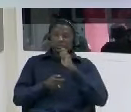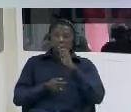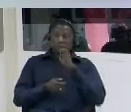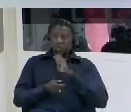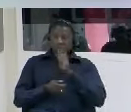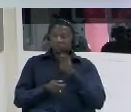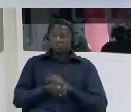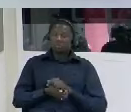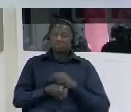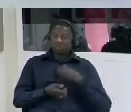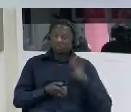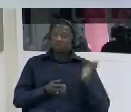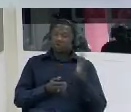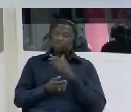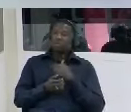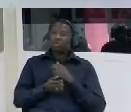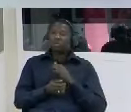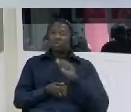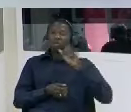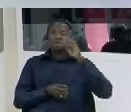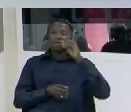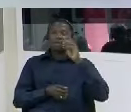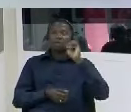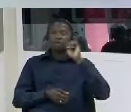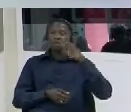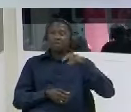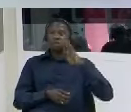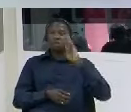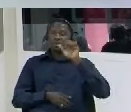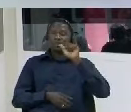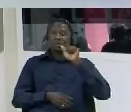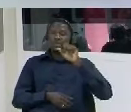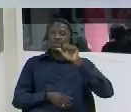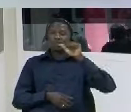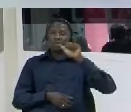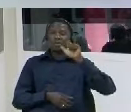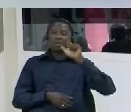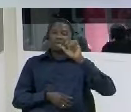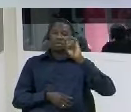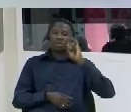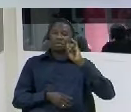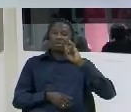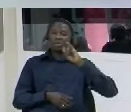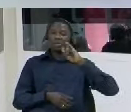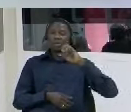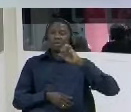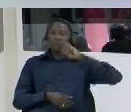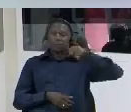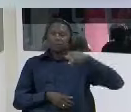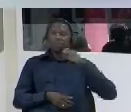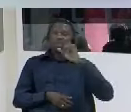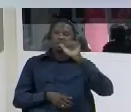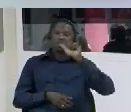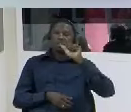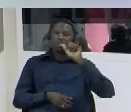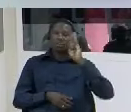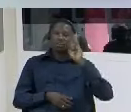with demba ali jao the then former minister of interior sorry minister of information